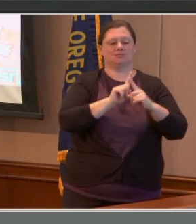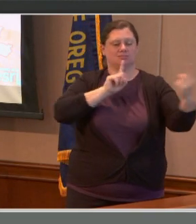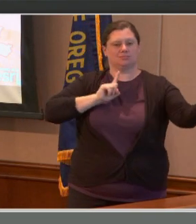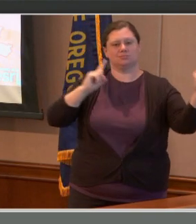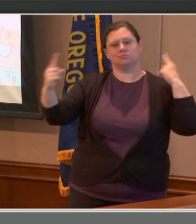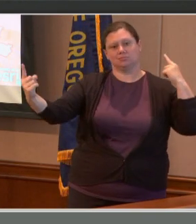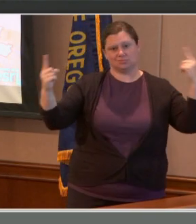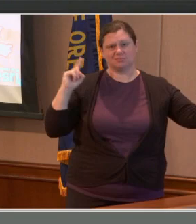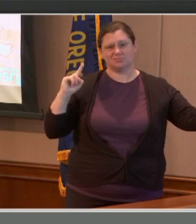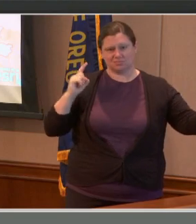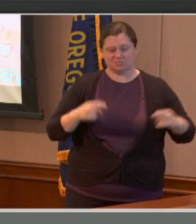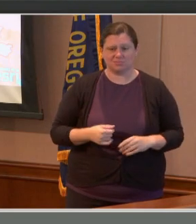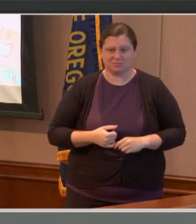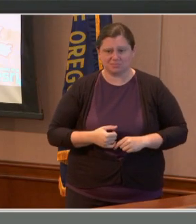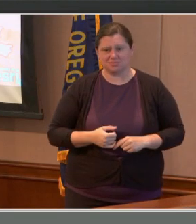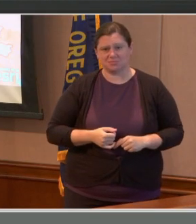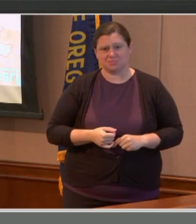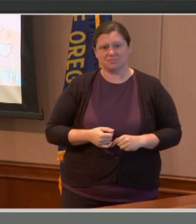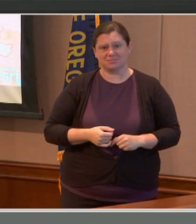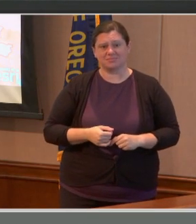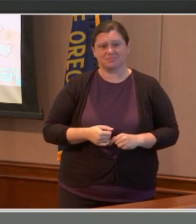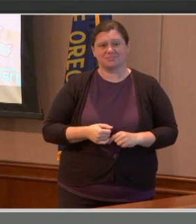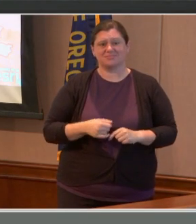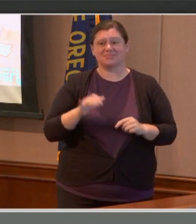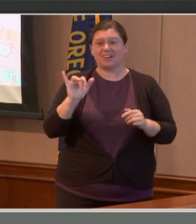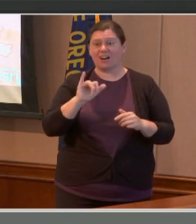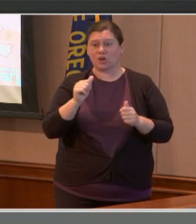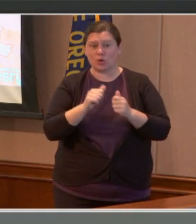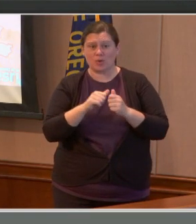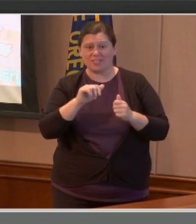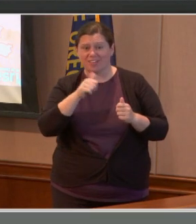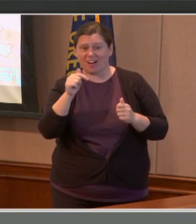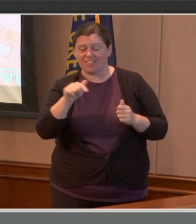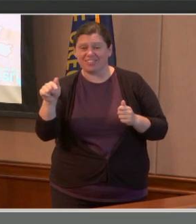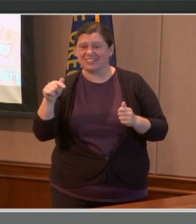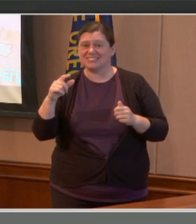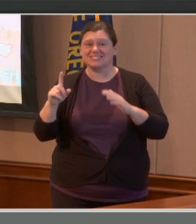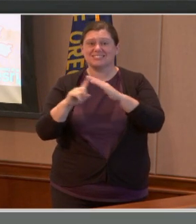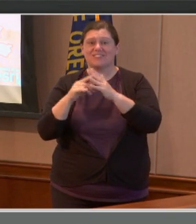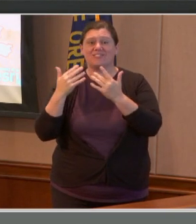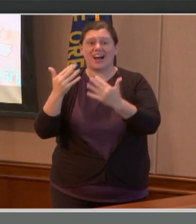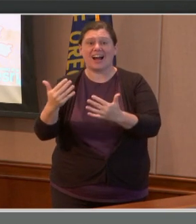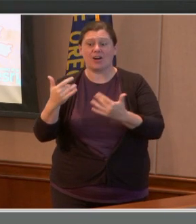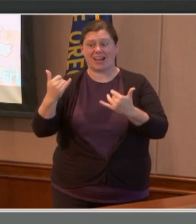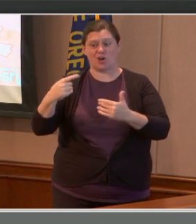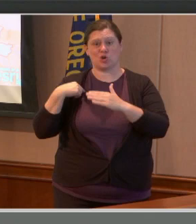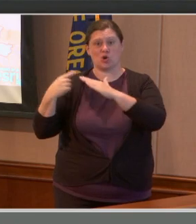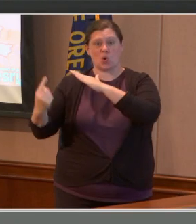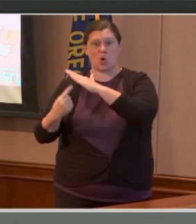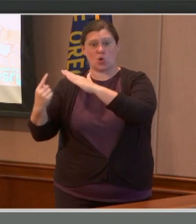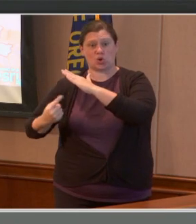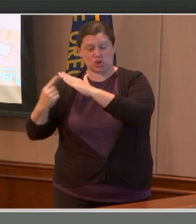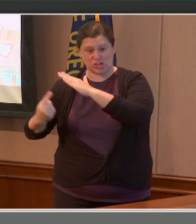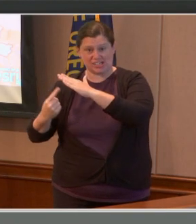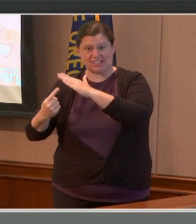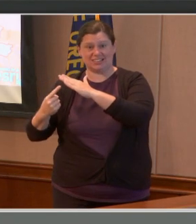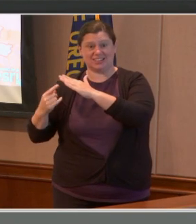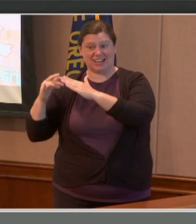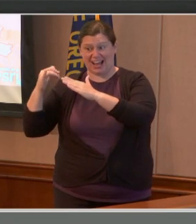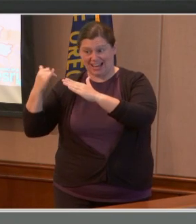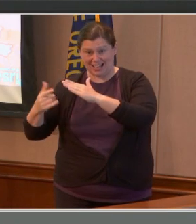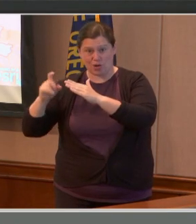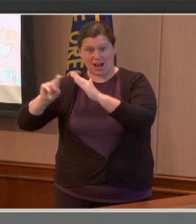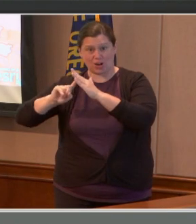Specifically to the fires, if you were in isolation or quarantine due to COVID-19 and you had to evacuate, you should have been